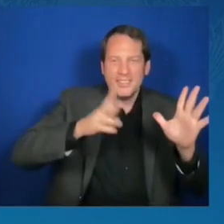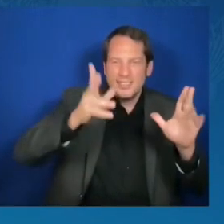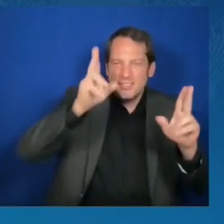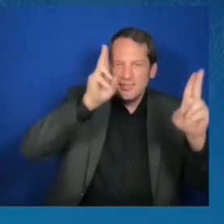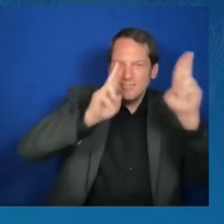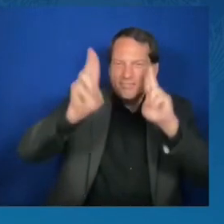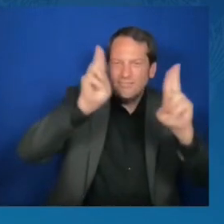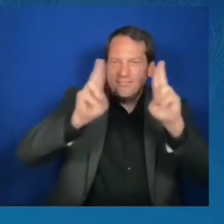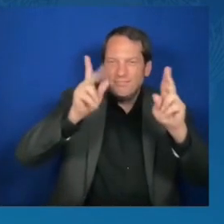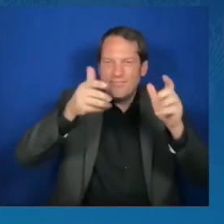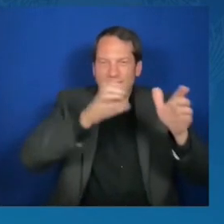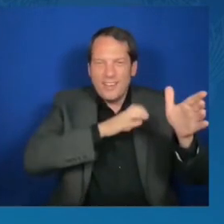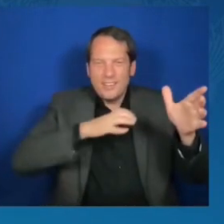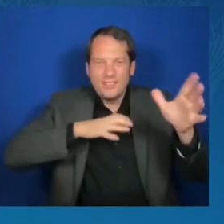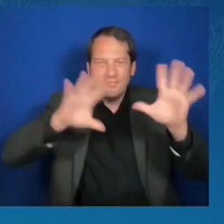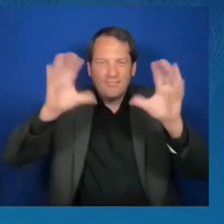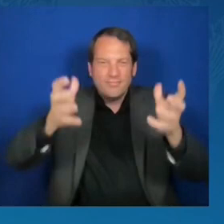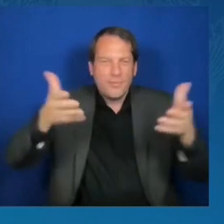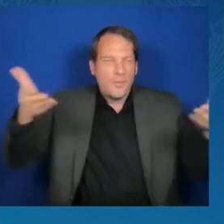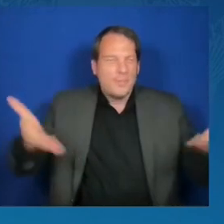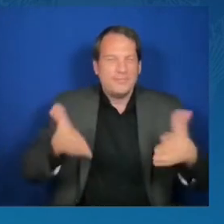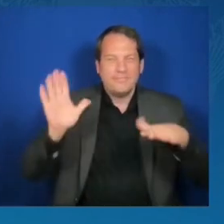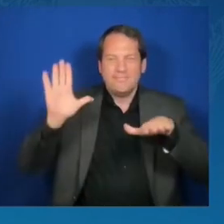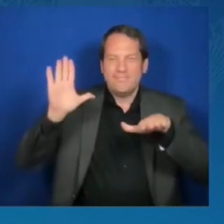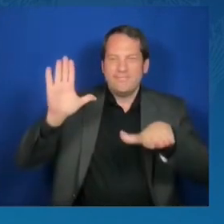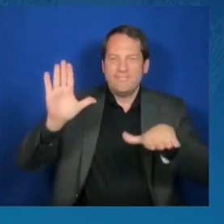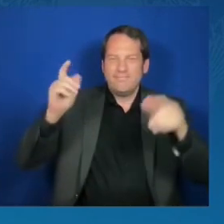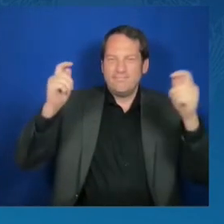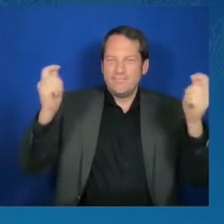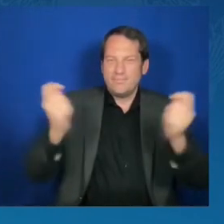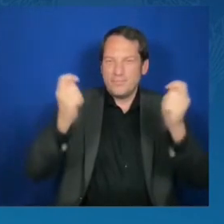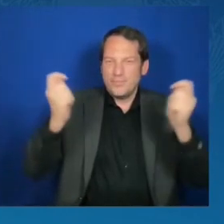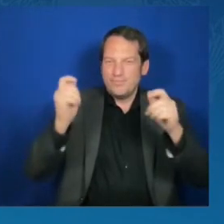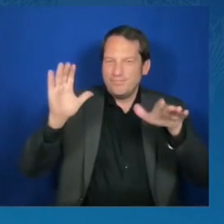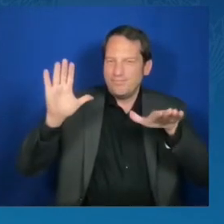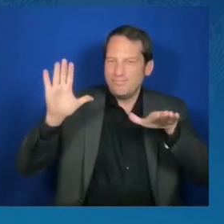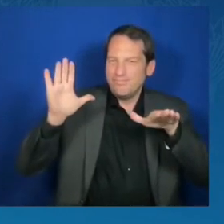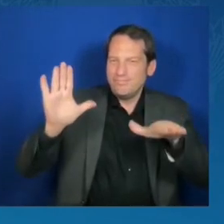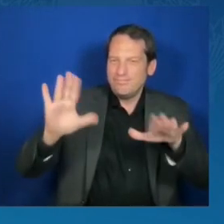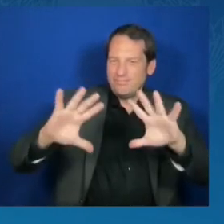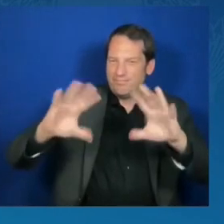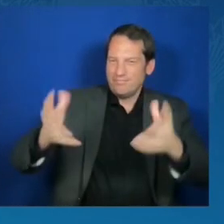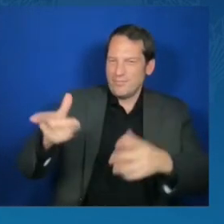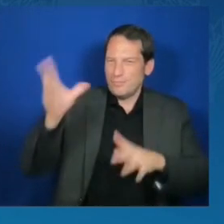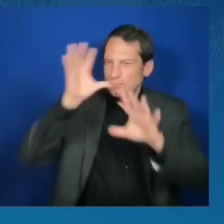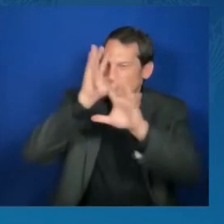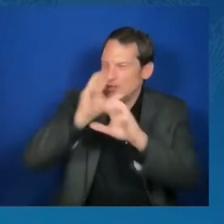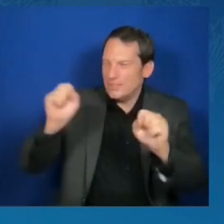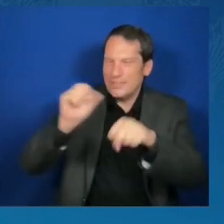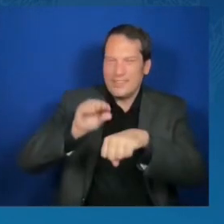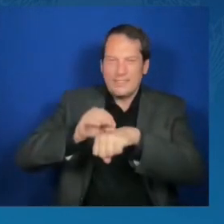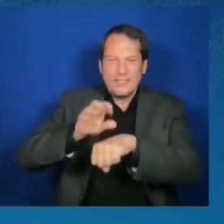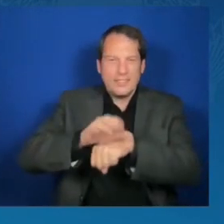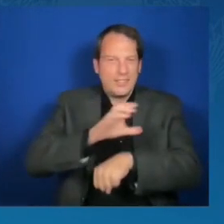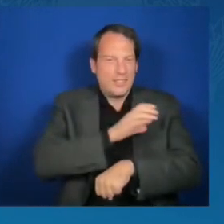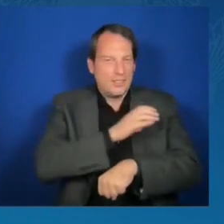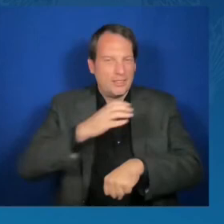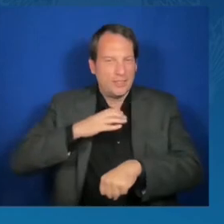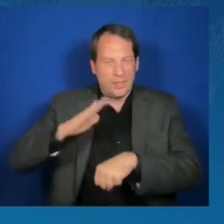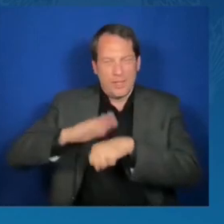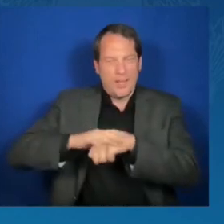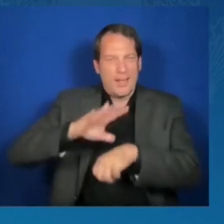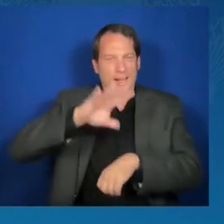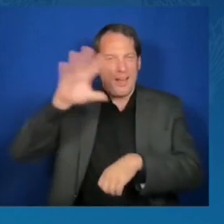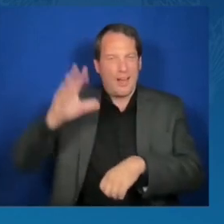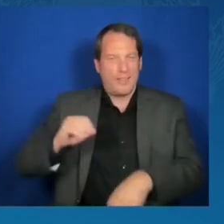session of the President's Advisory Council on African Diaspora Engagement in the United States. My name is Denise Laurent-Manti and I